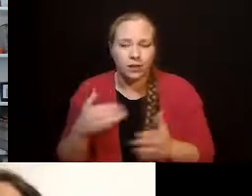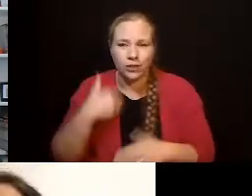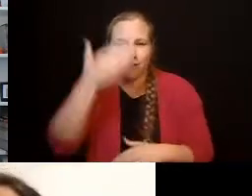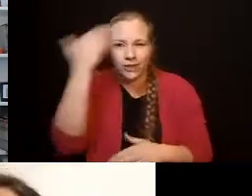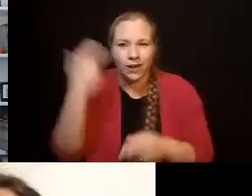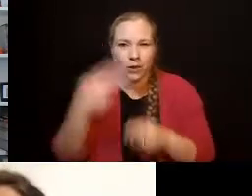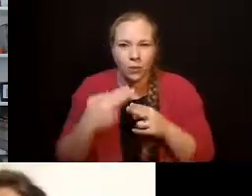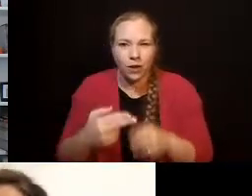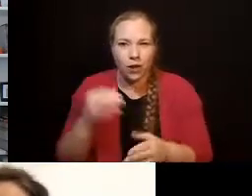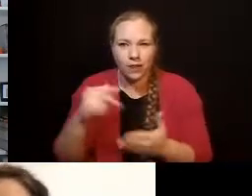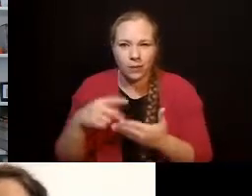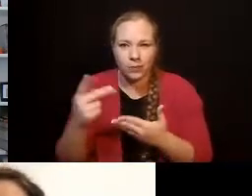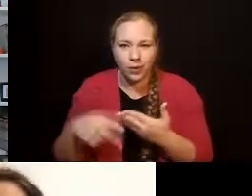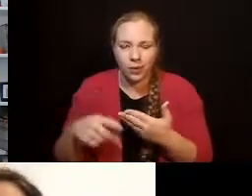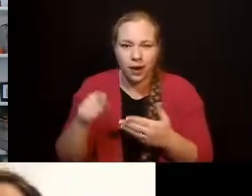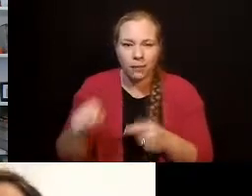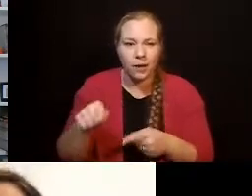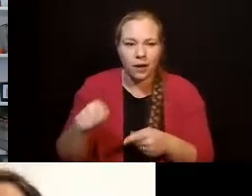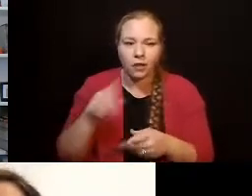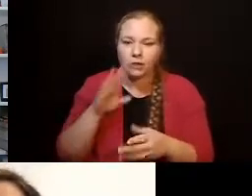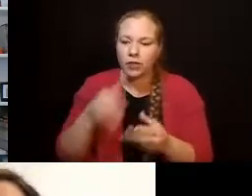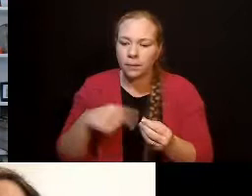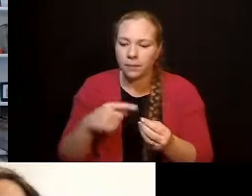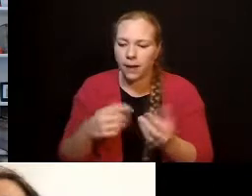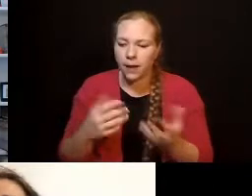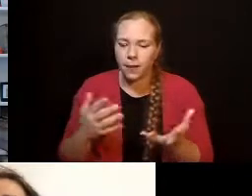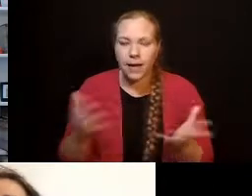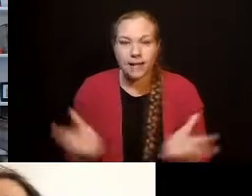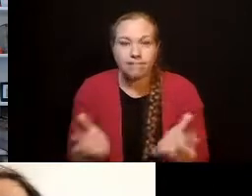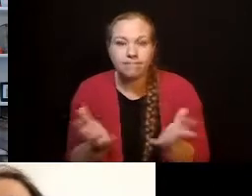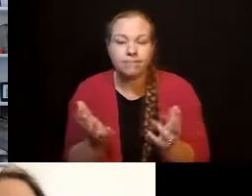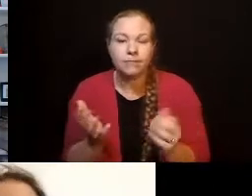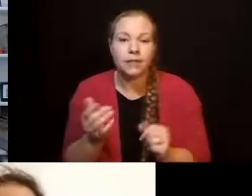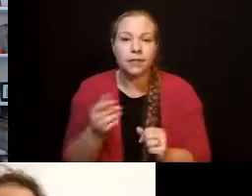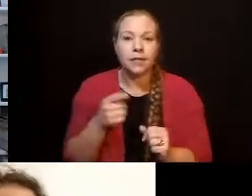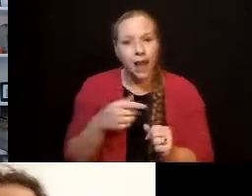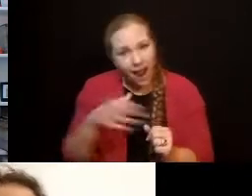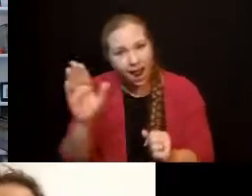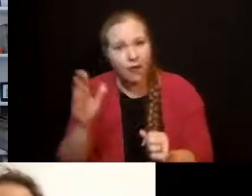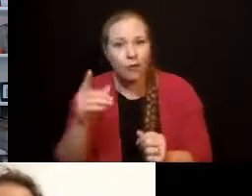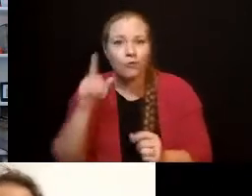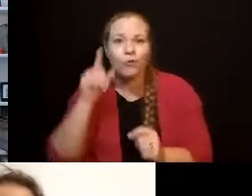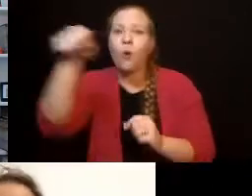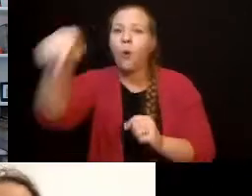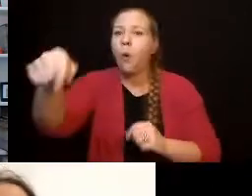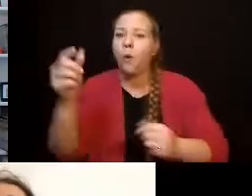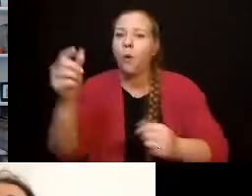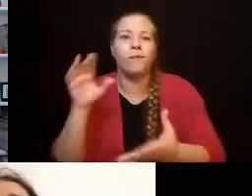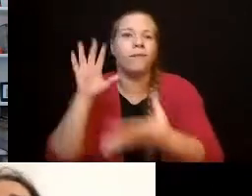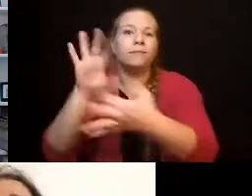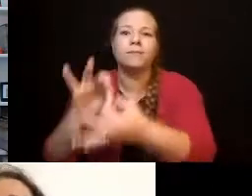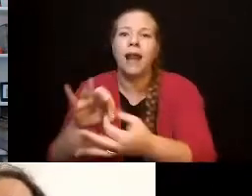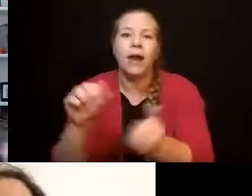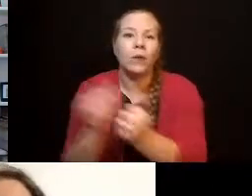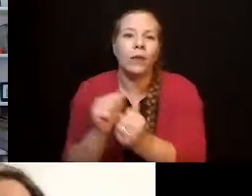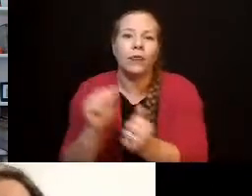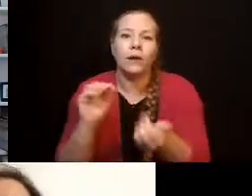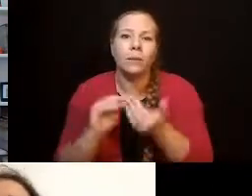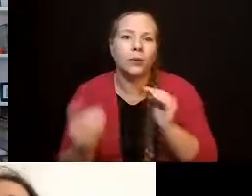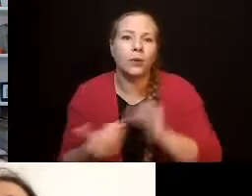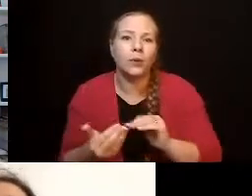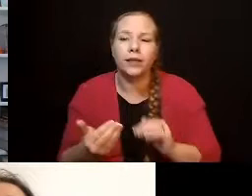to help individuals get out in the community and to connect with other community members, right?